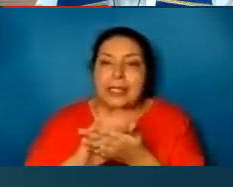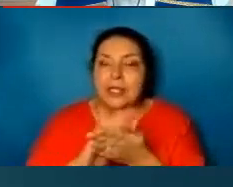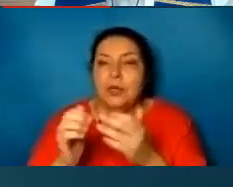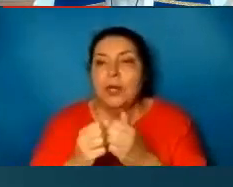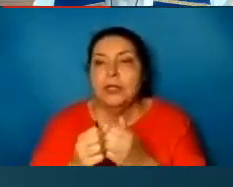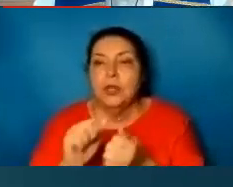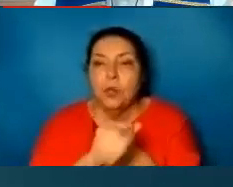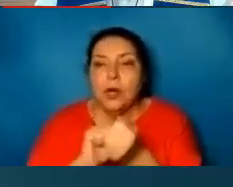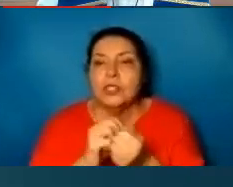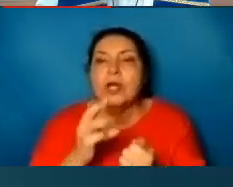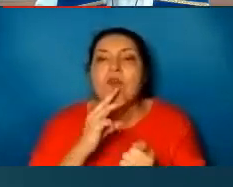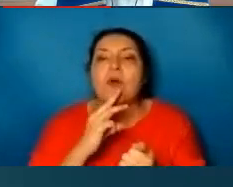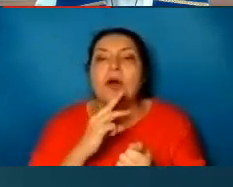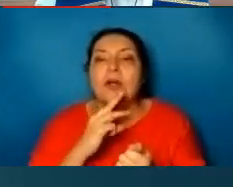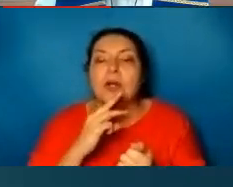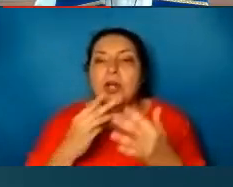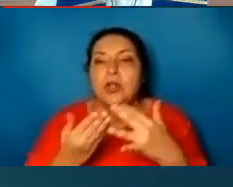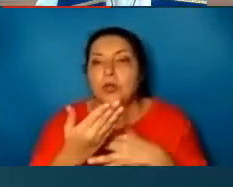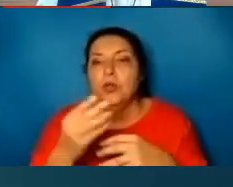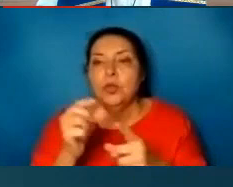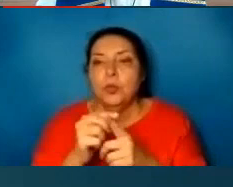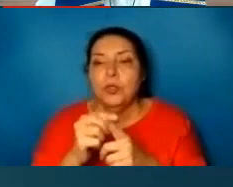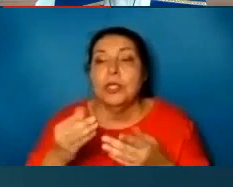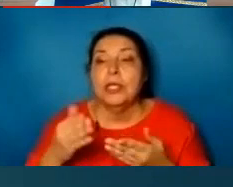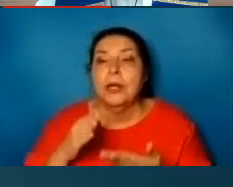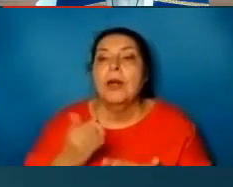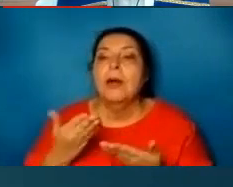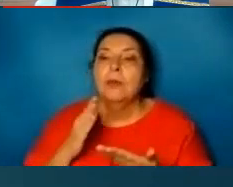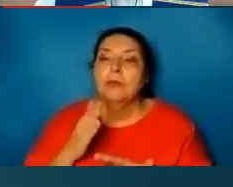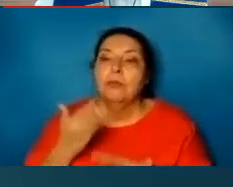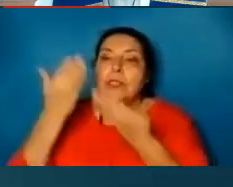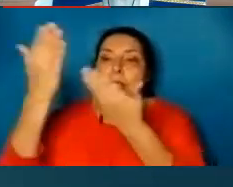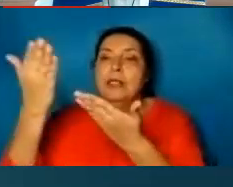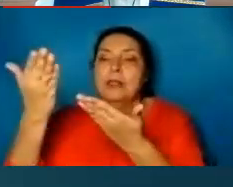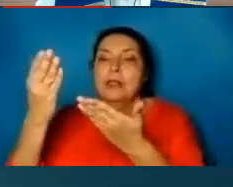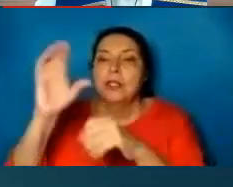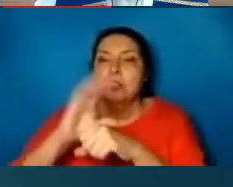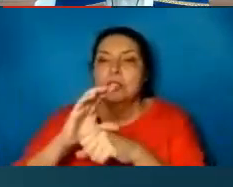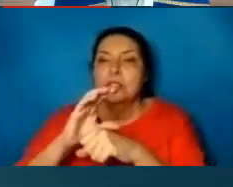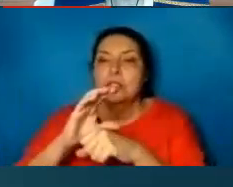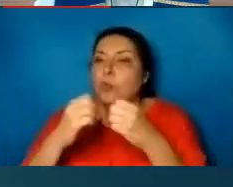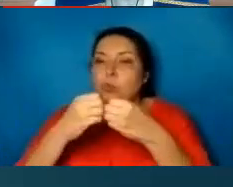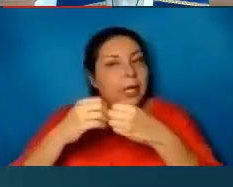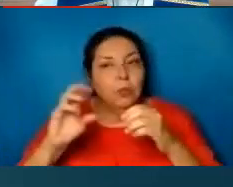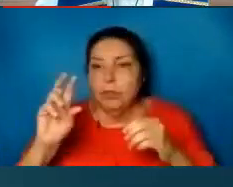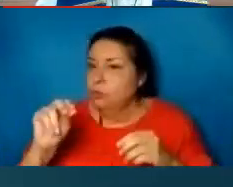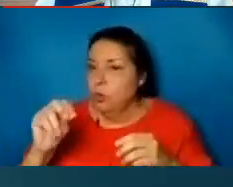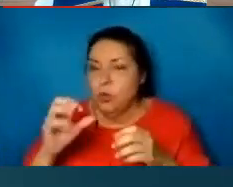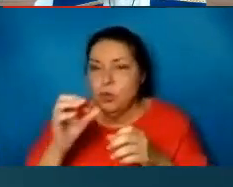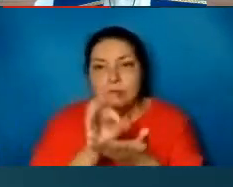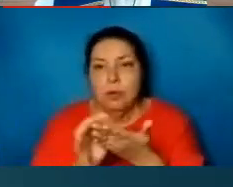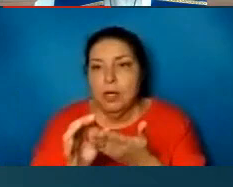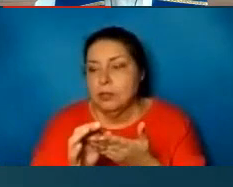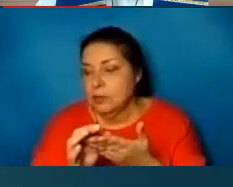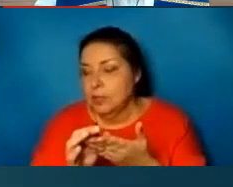so that he might present the church to himself in splendor, without spot or wrinkle or any